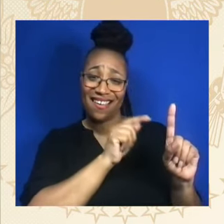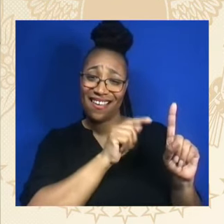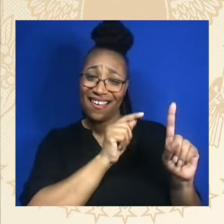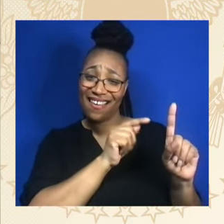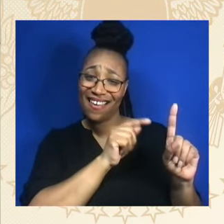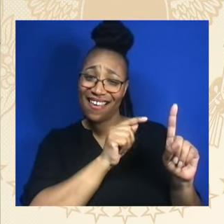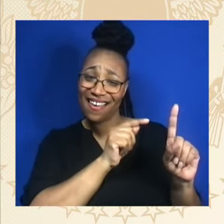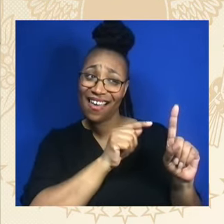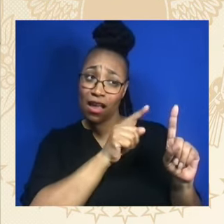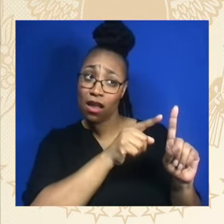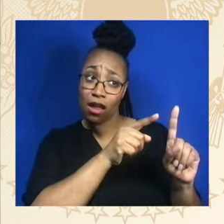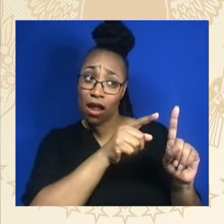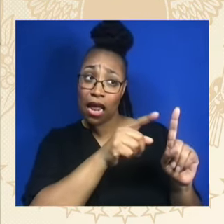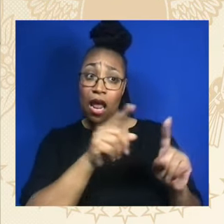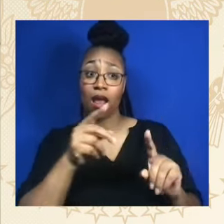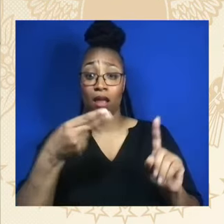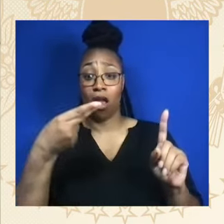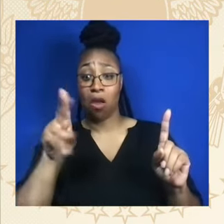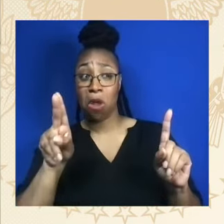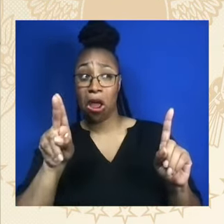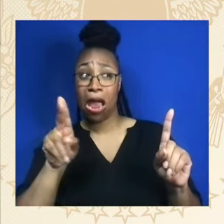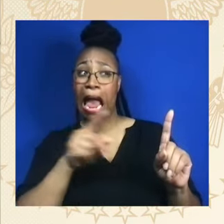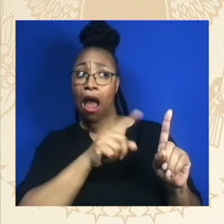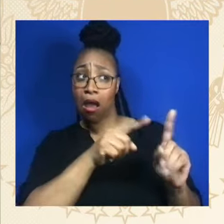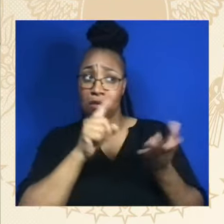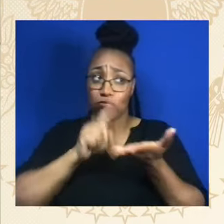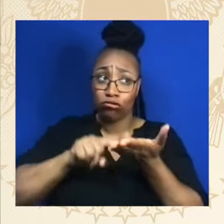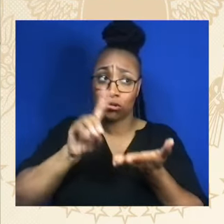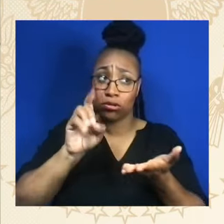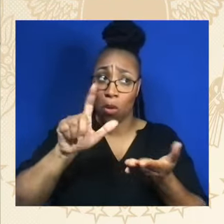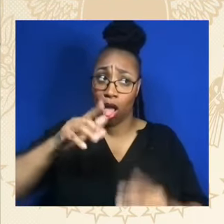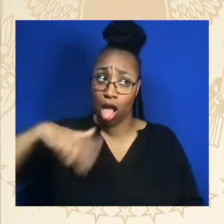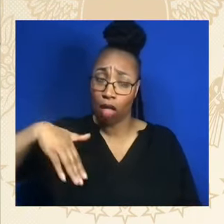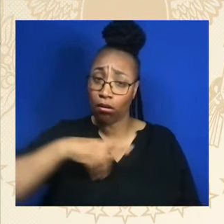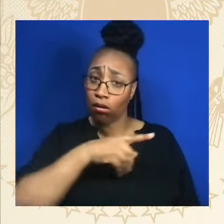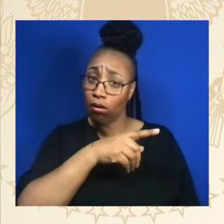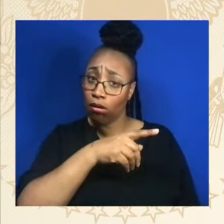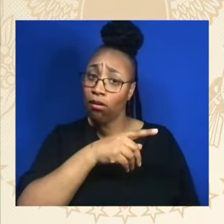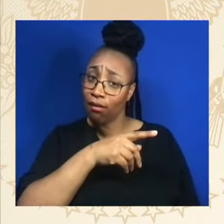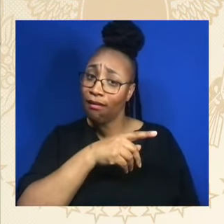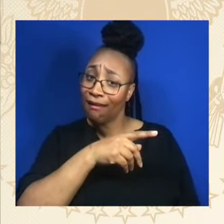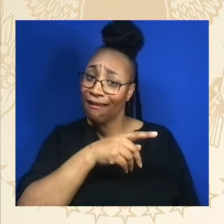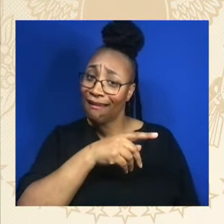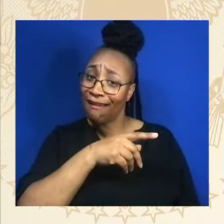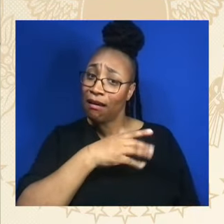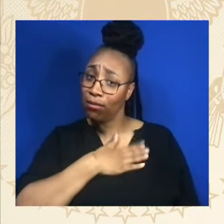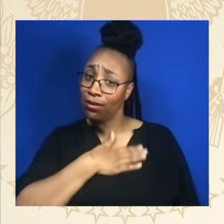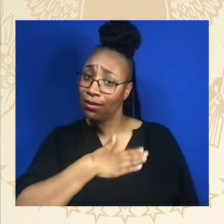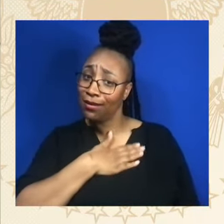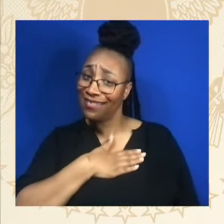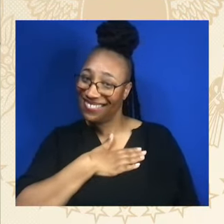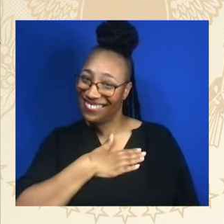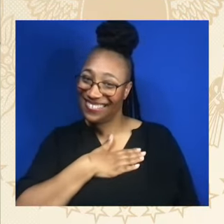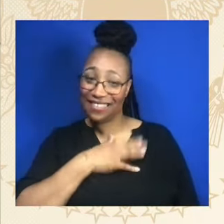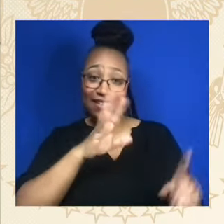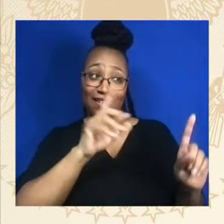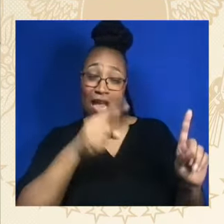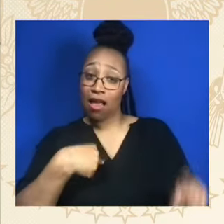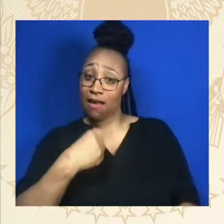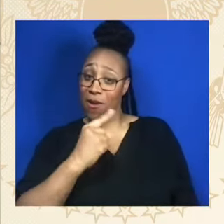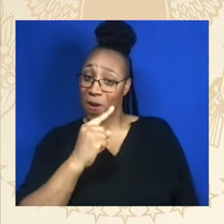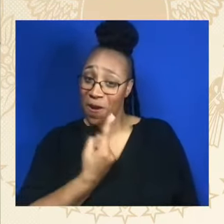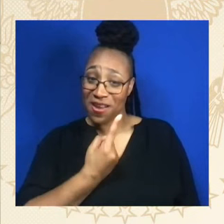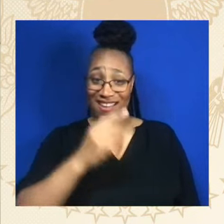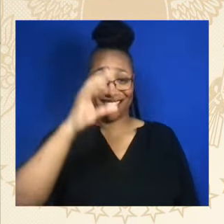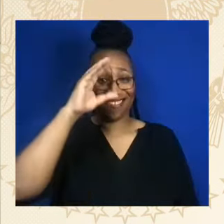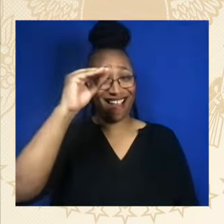— by the way, I'm the only guy for all the power in this room. I'm the only guy who had the president of a Divine Nine school